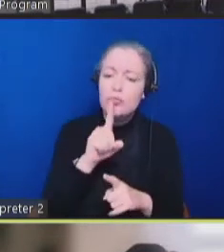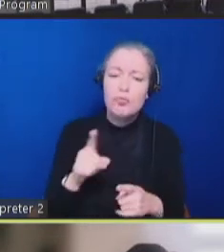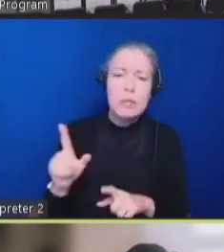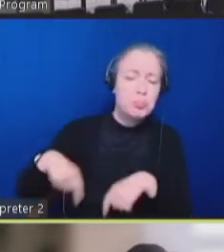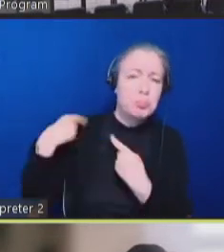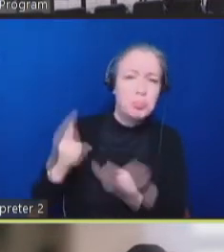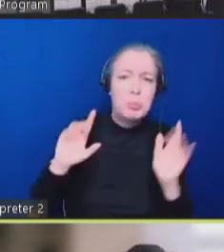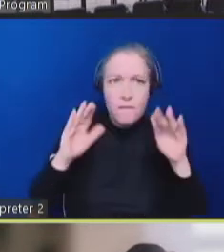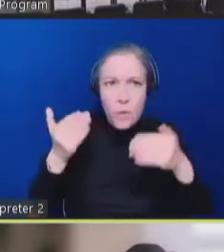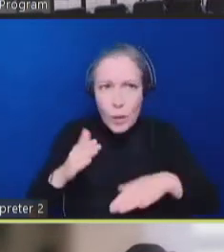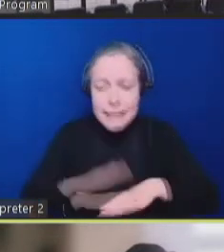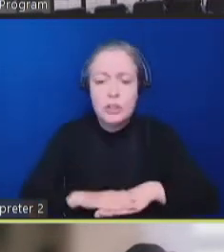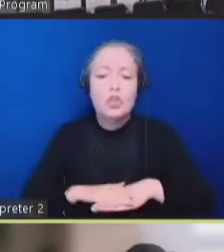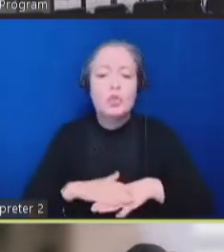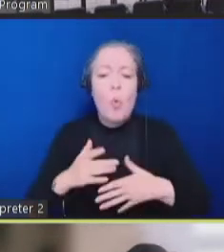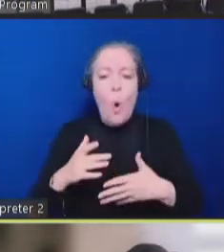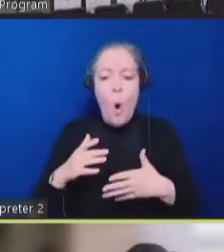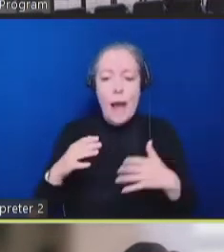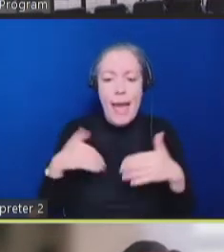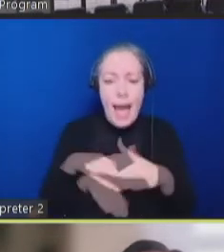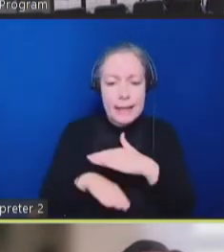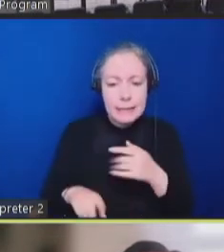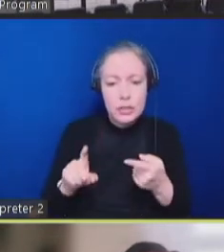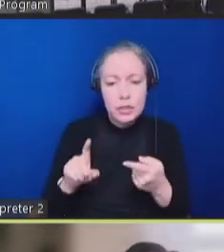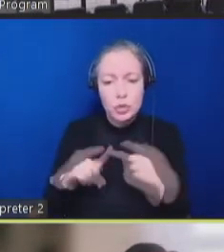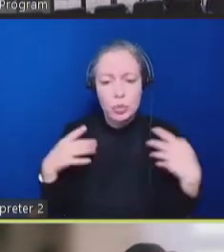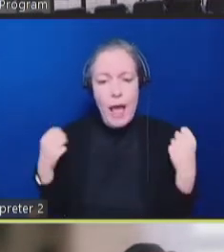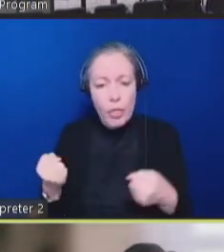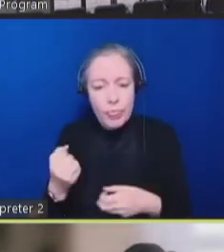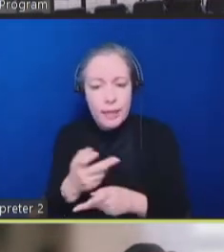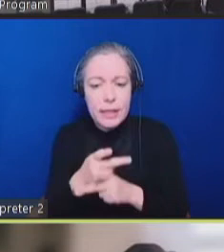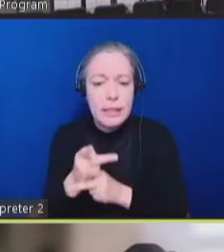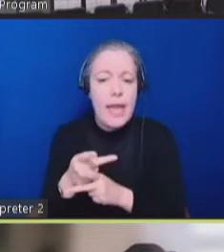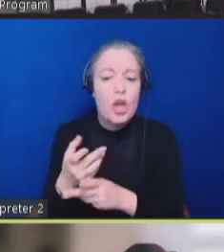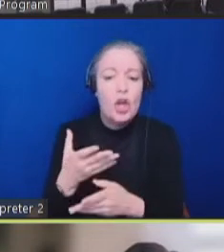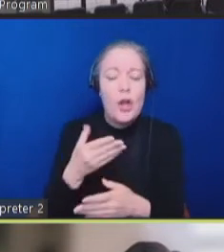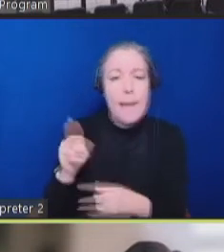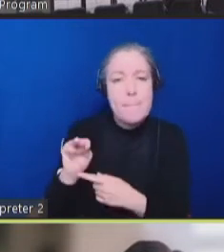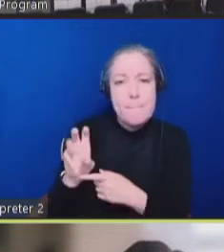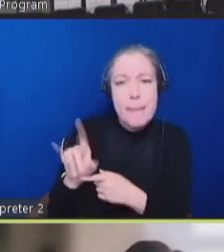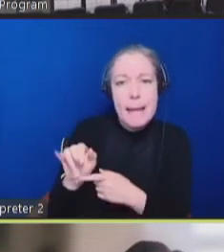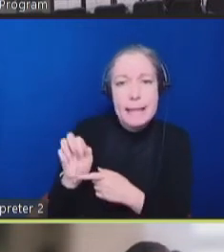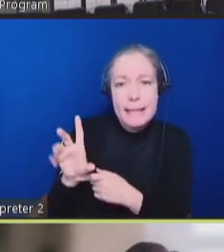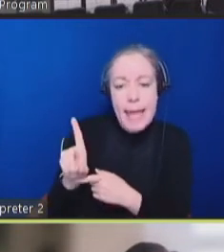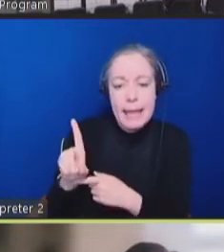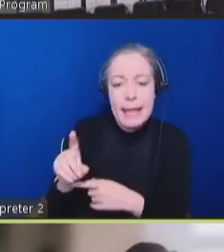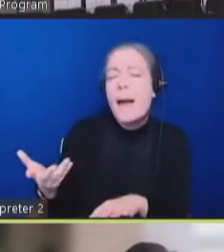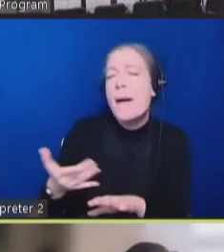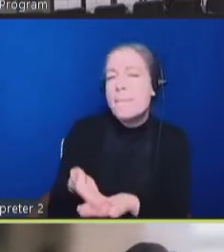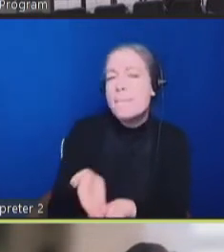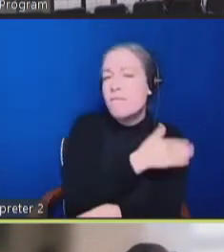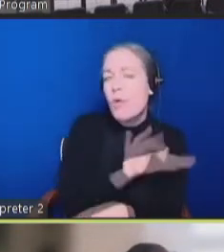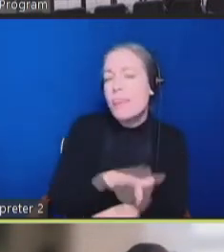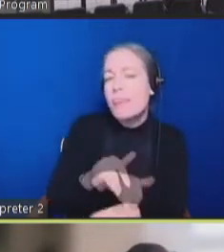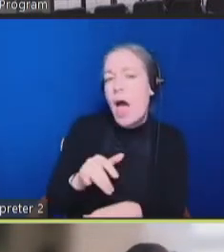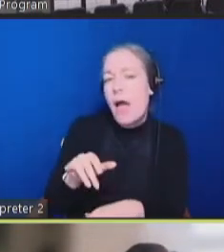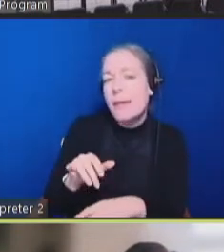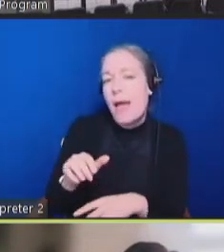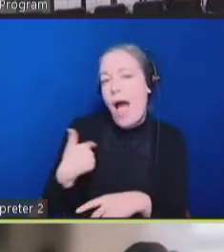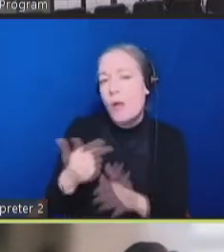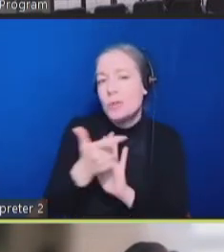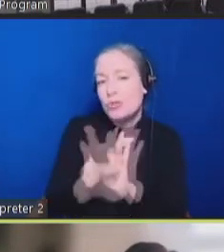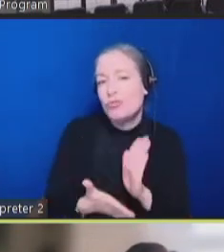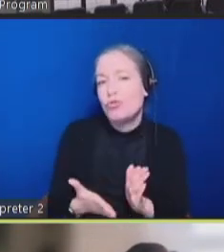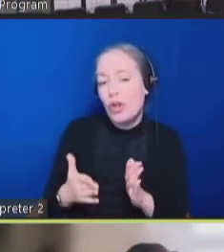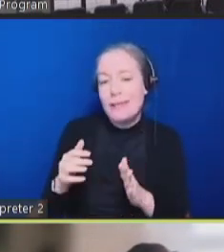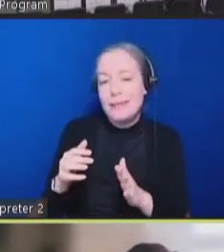Medicaid for people with disabilities. And earlier in my career, I was a practicing attorney at a protection and the advocacy